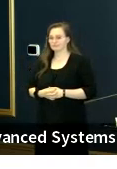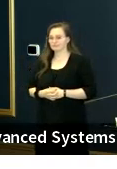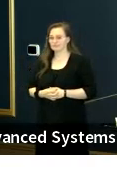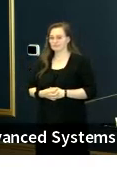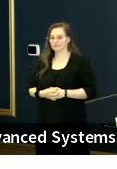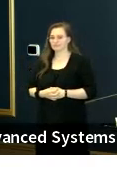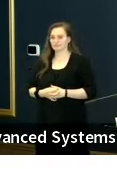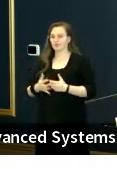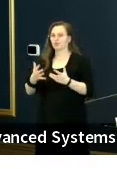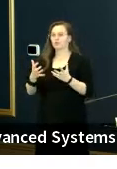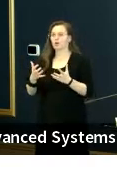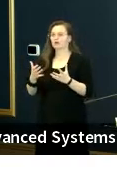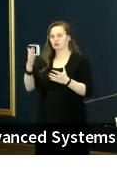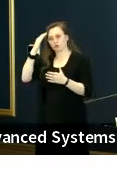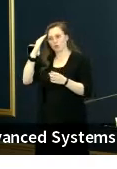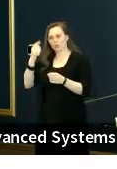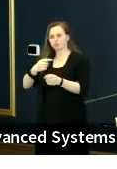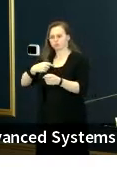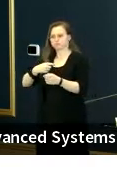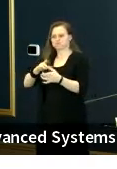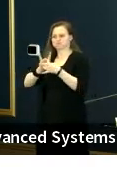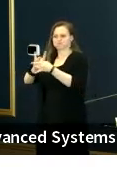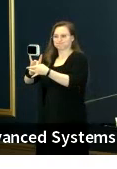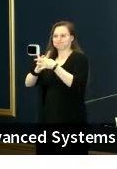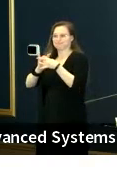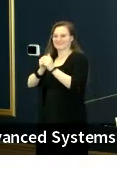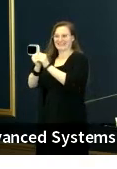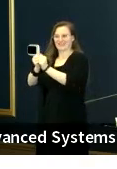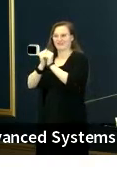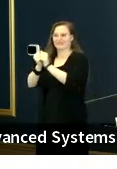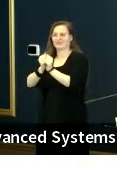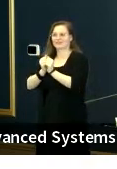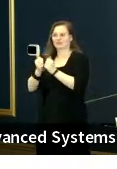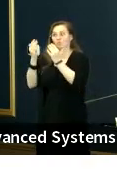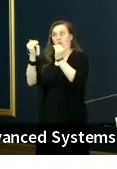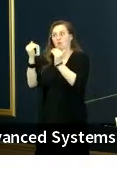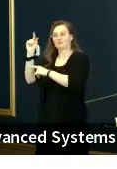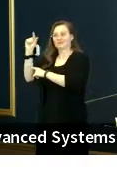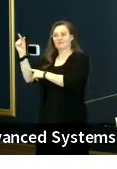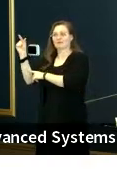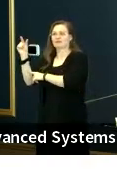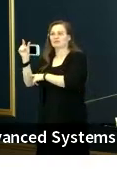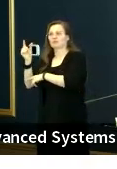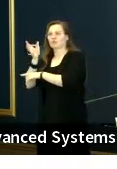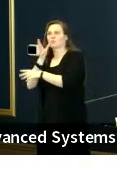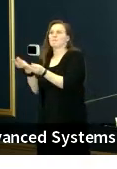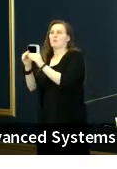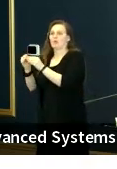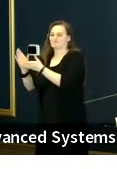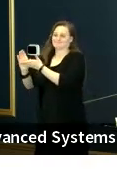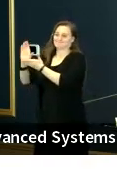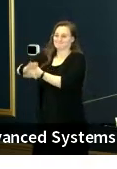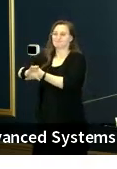alongside the workers and the students to hopefully cajole the government to get back to the table as soon as possibly,